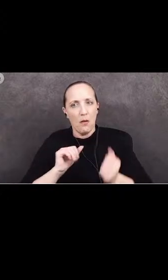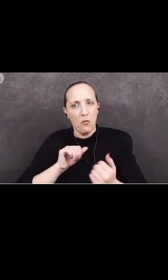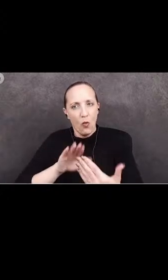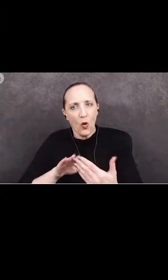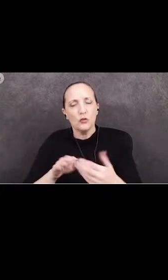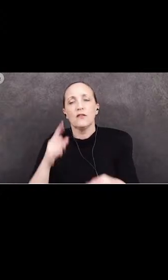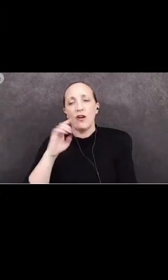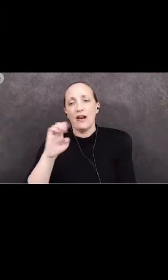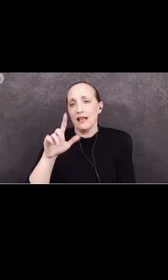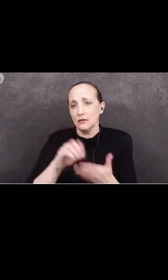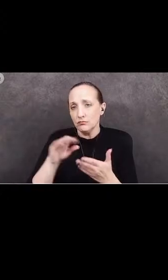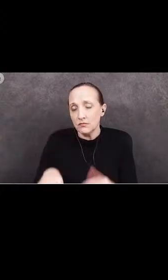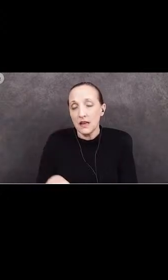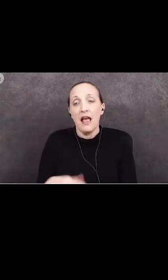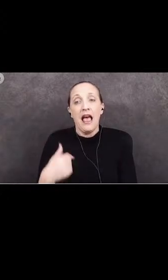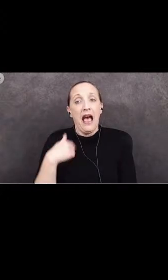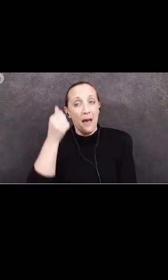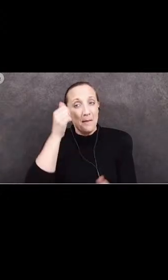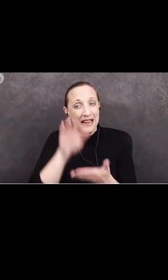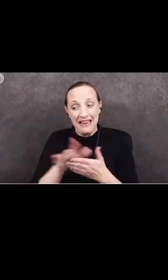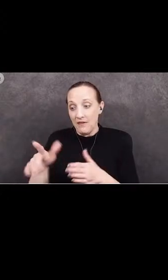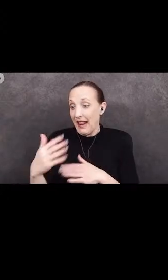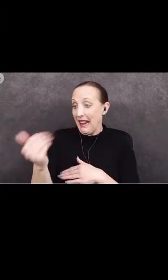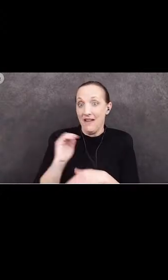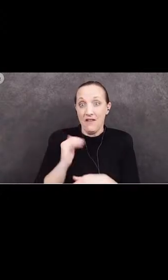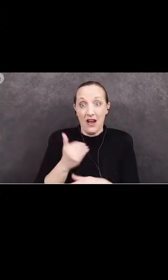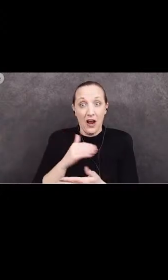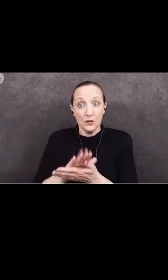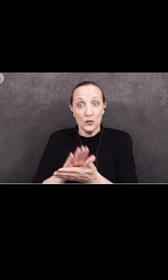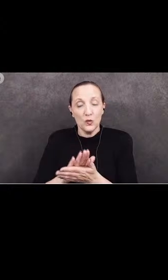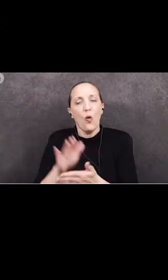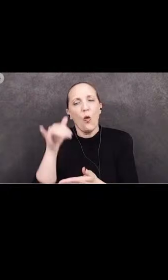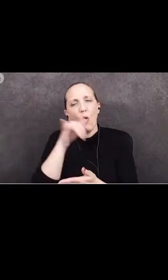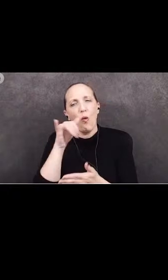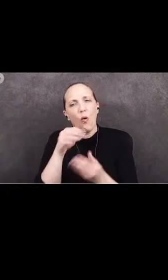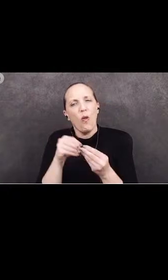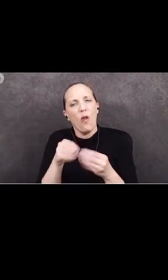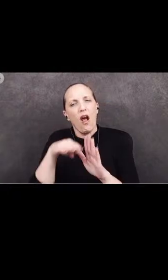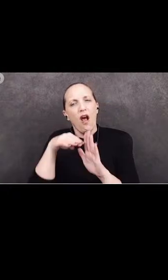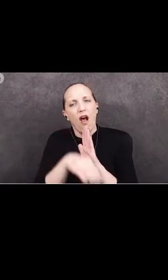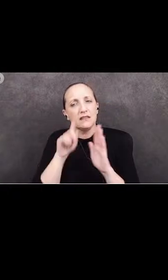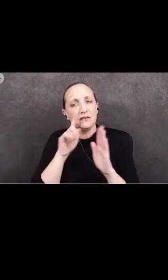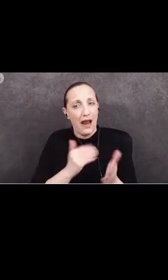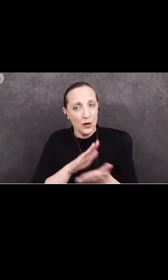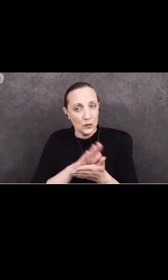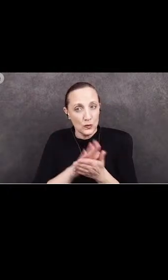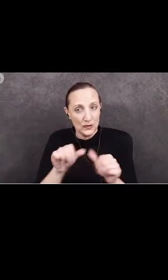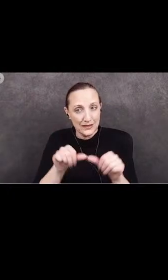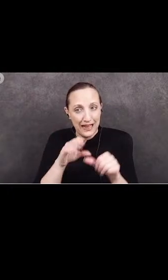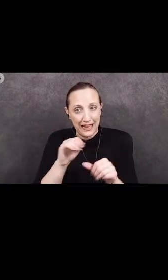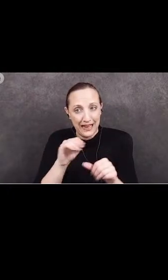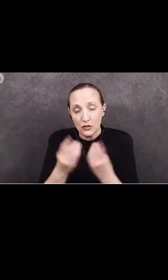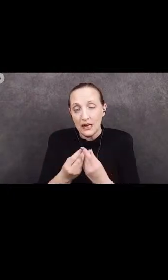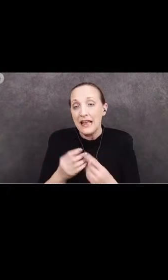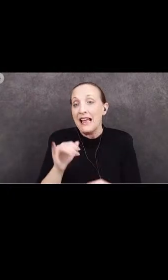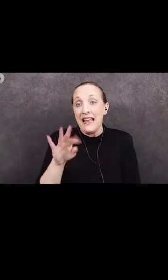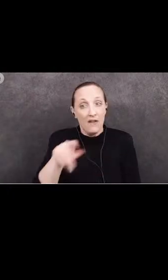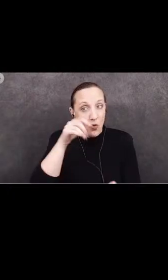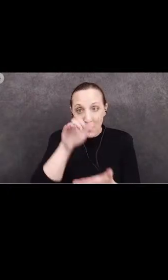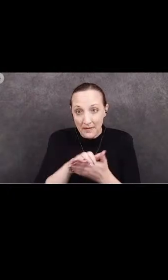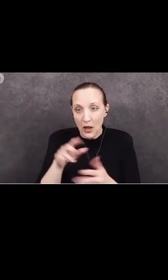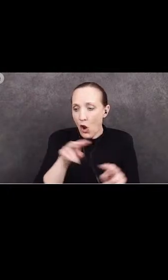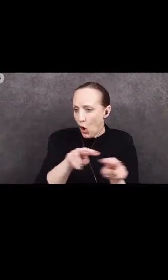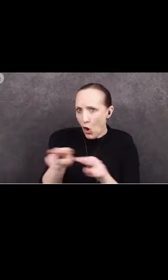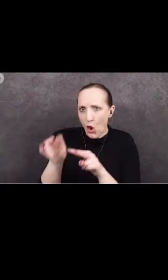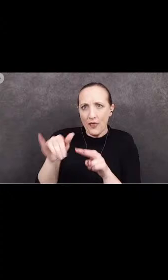believe letting Ms. Strick-Worda go would be a great loss to our school site counter-district. If you do not believe me, please look at our numbers. Our